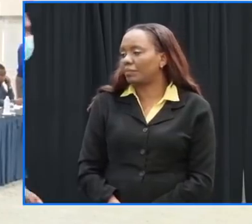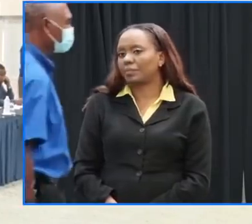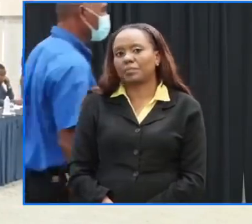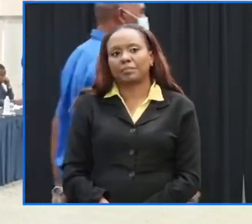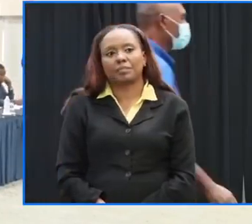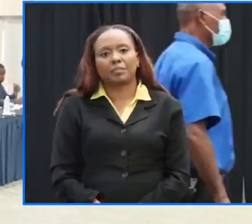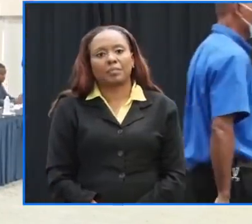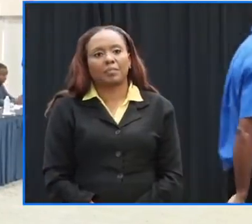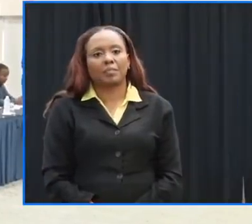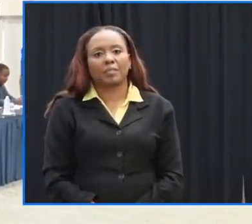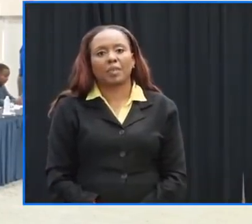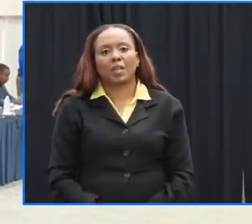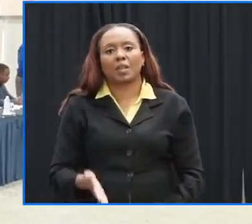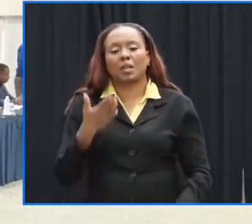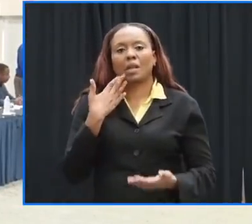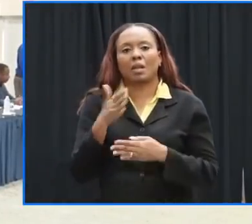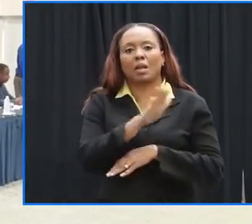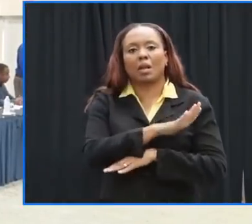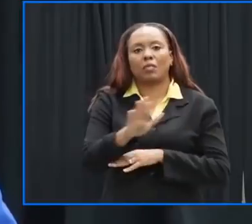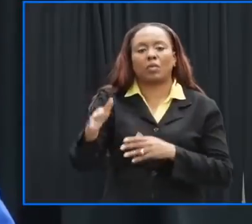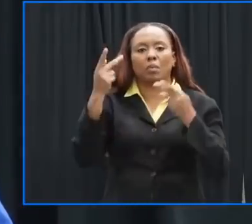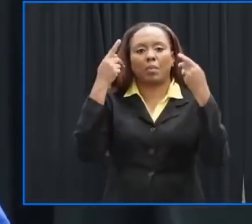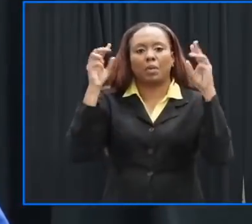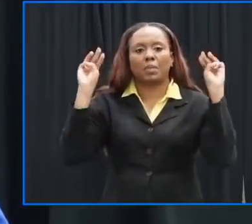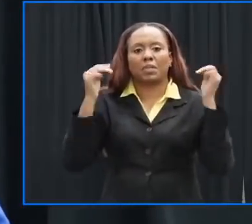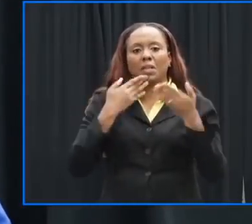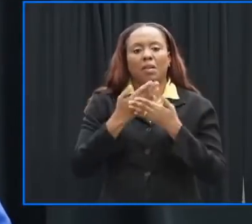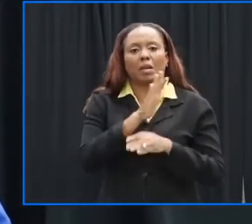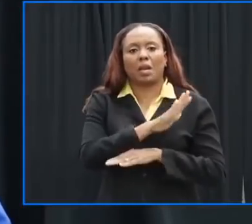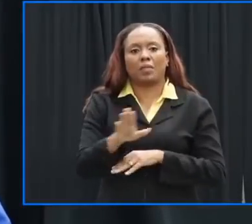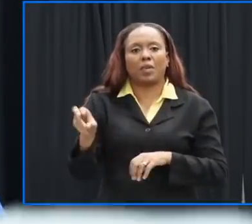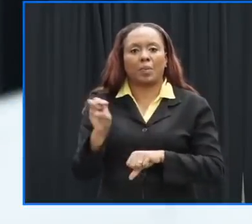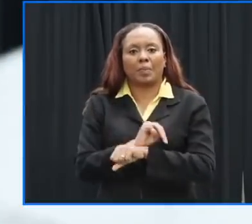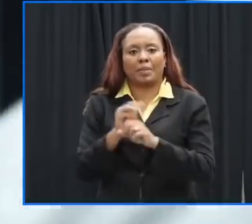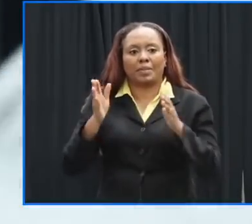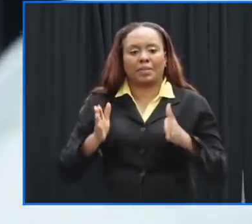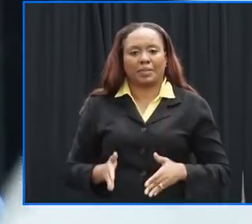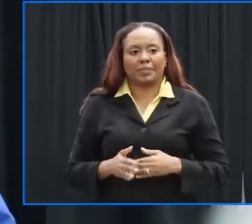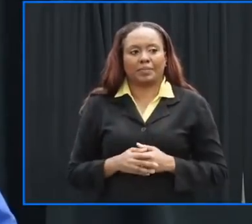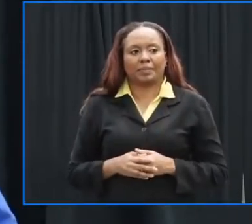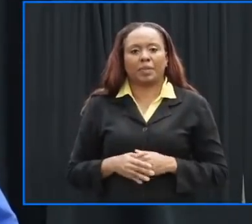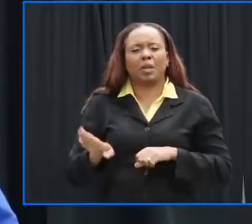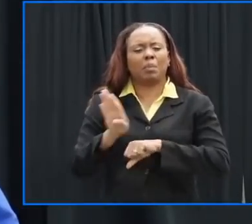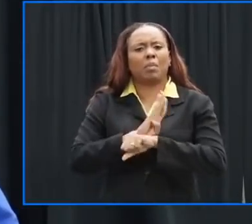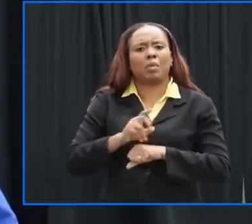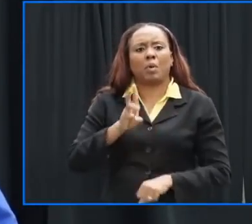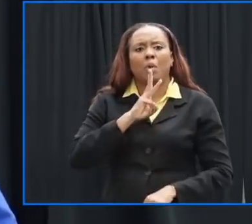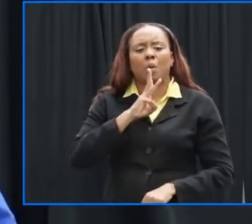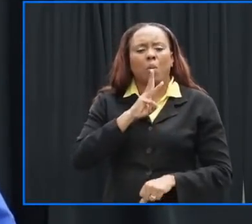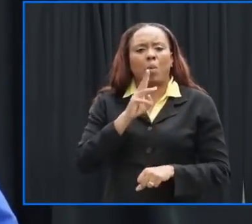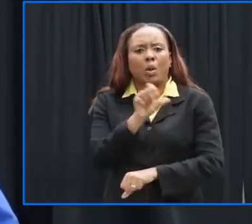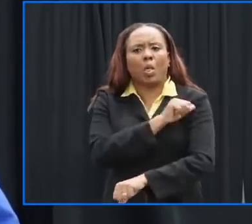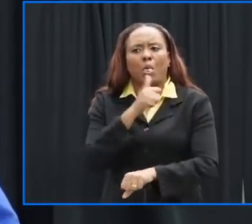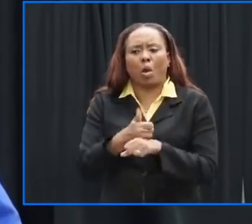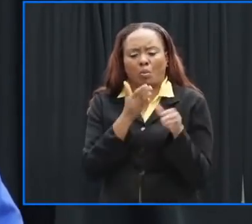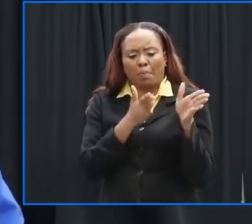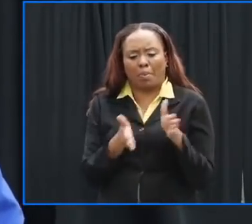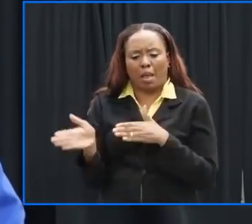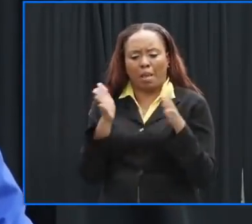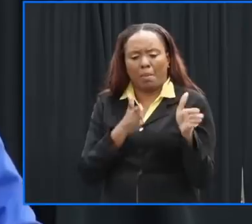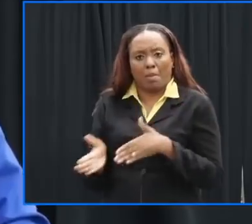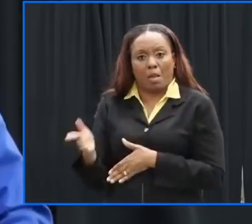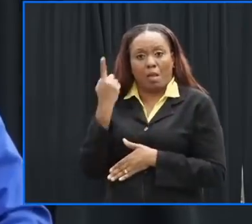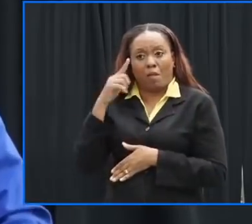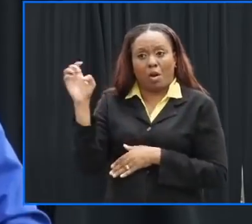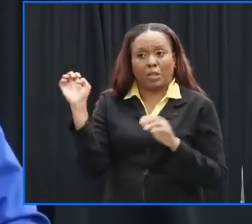thank you good afternoon prime minister ministers um the barbados water authority has been making all of the necessary preparations for